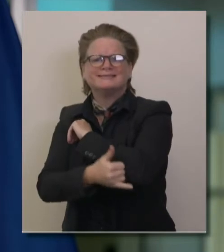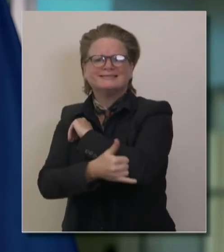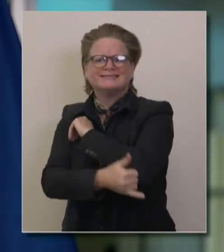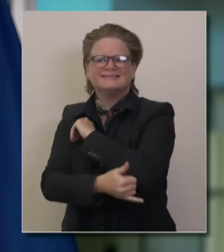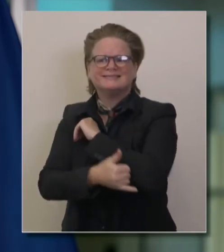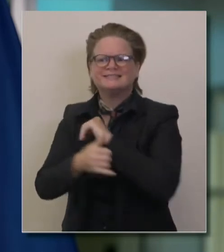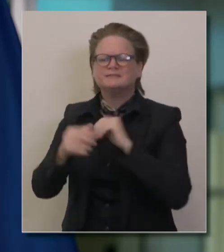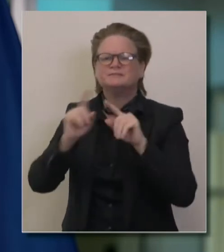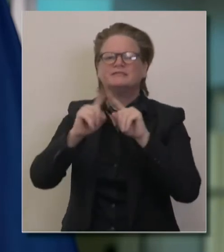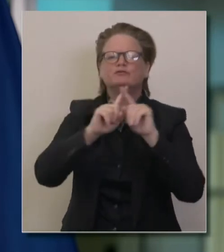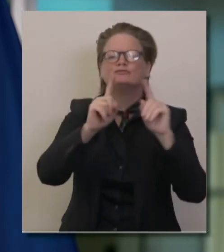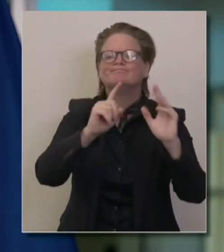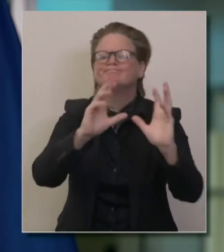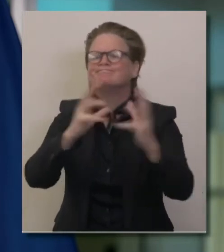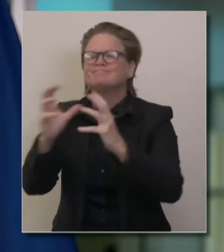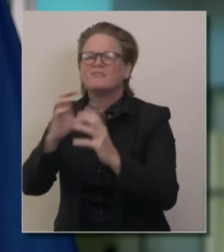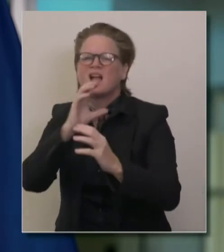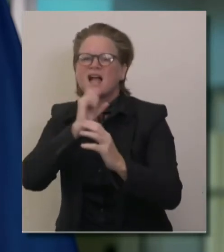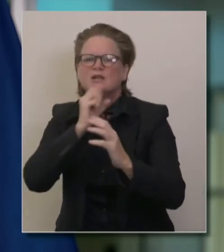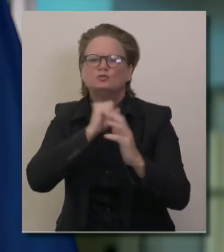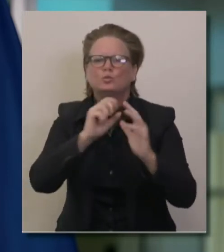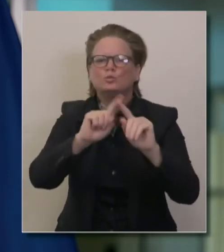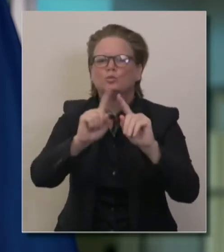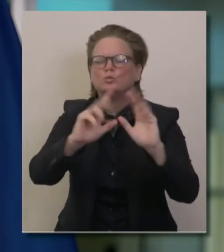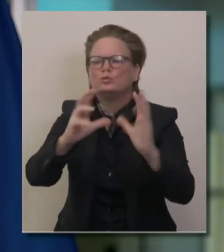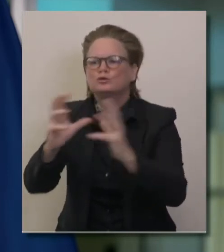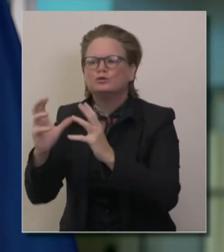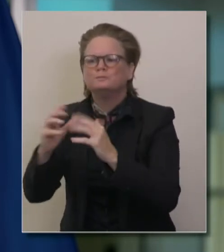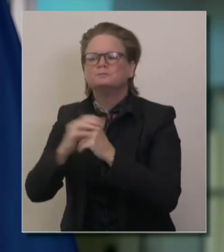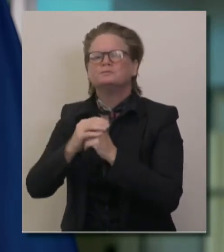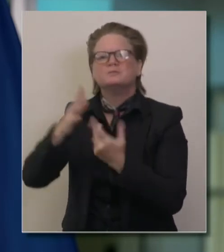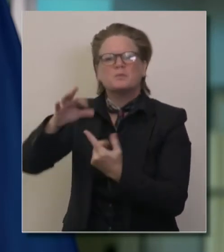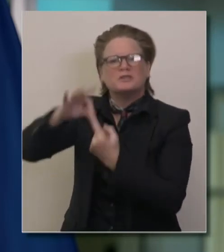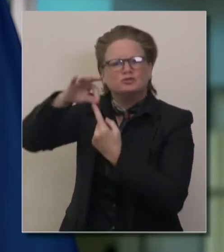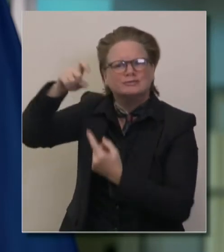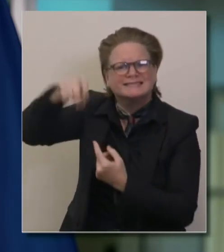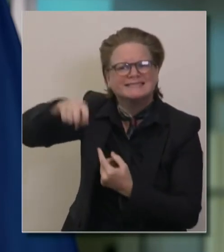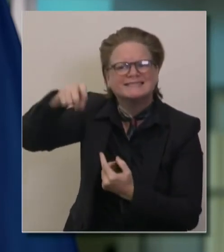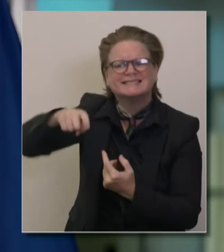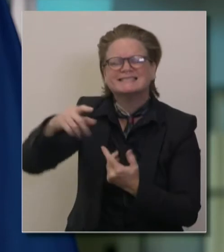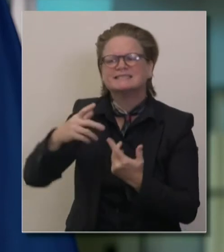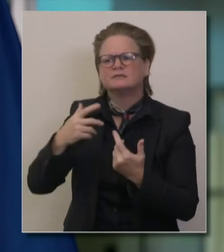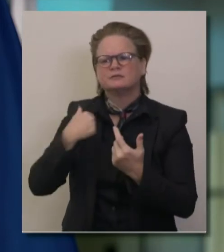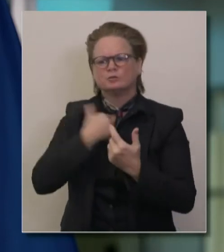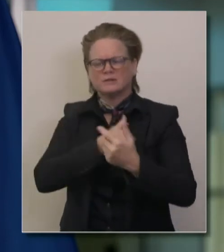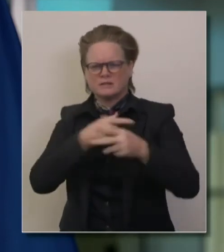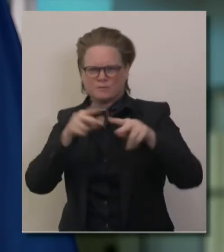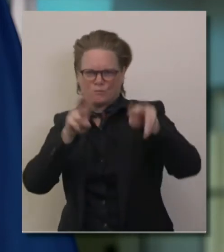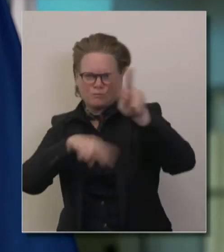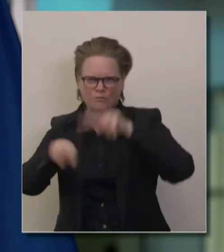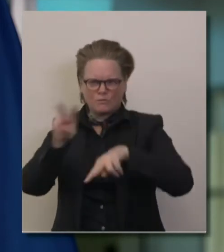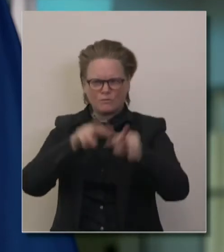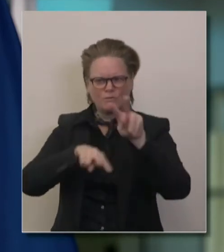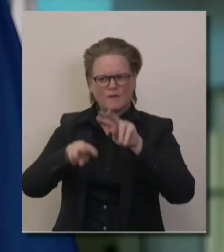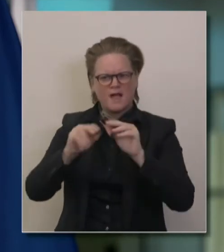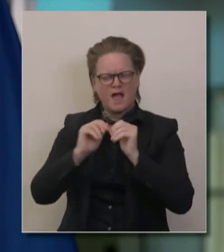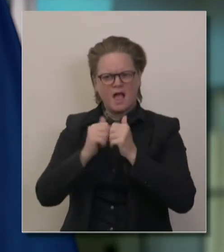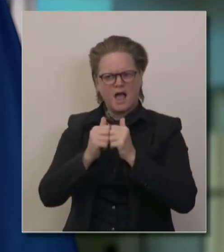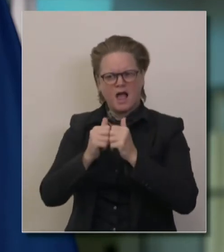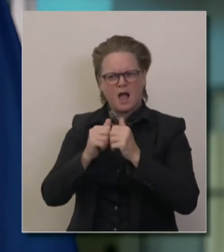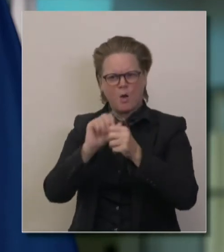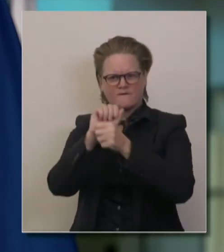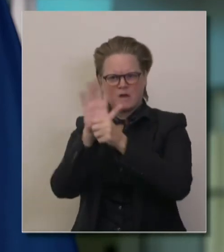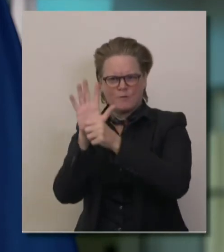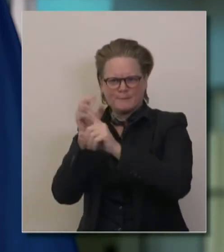specifically at high needs populations, special needs and the like, and to look at strategies to cohort individuals and provided a